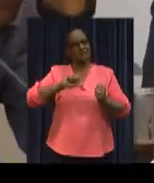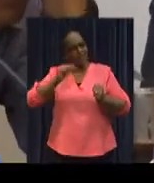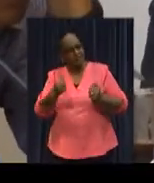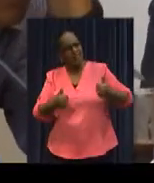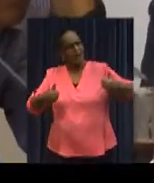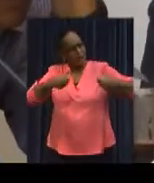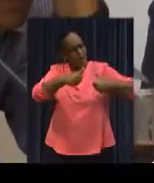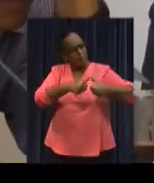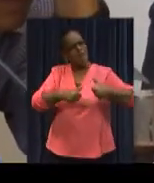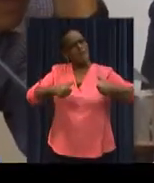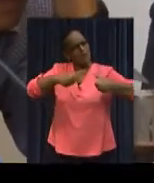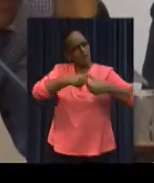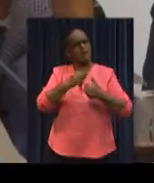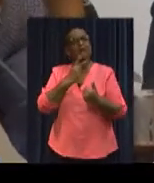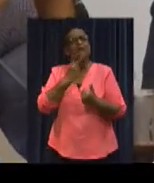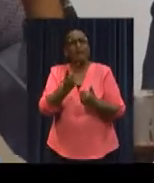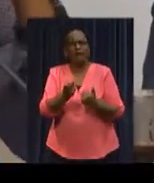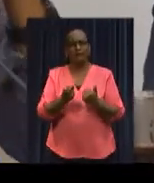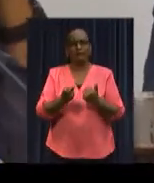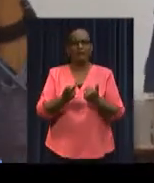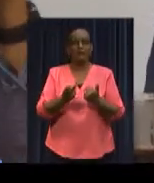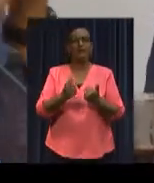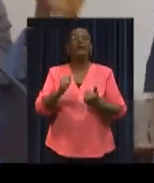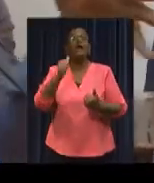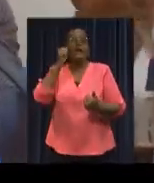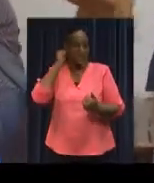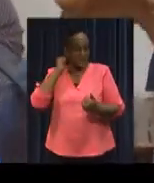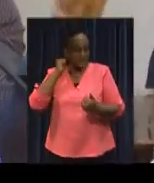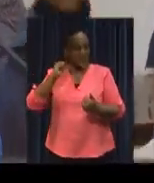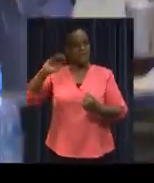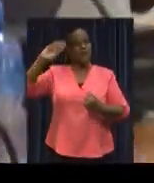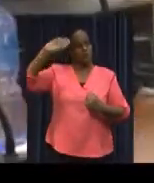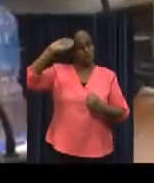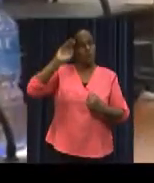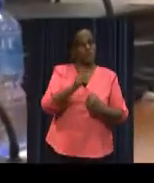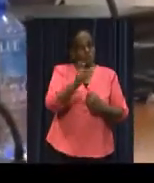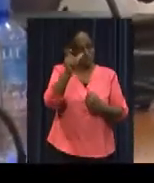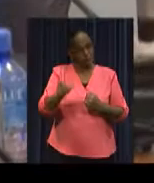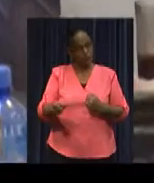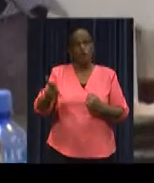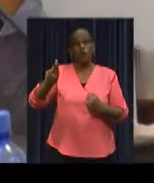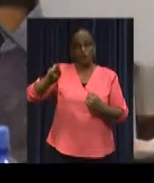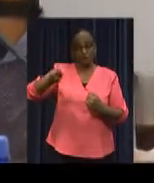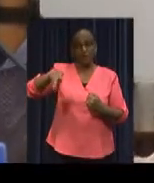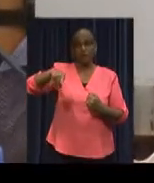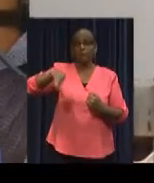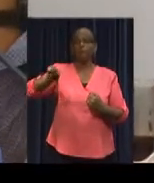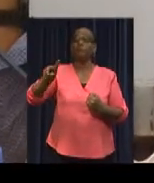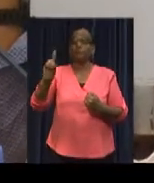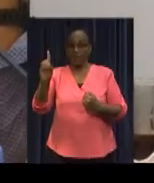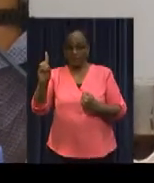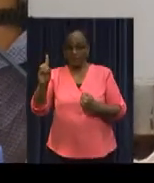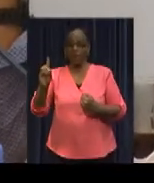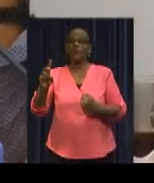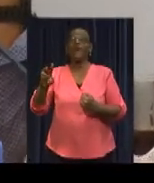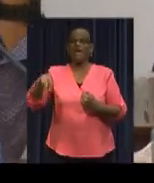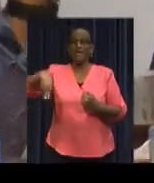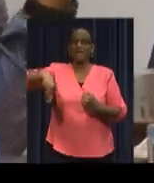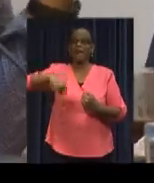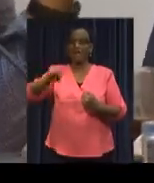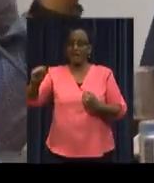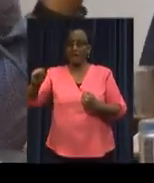Yesterday, Police Inspector Roberto Prade and Major Remy Martopaviro